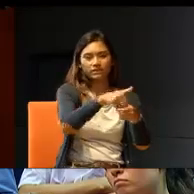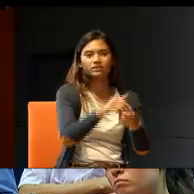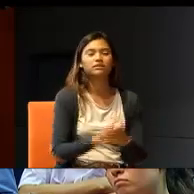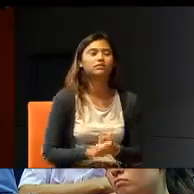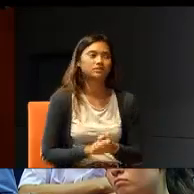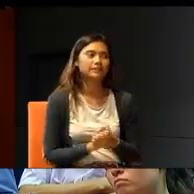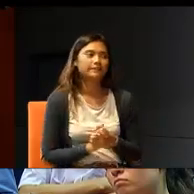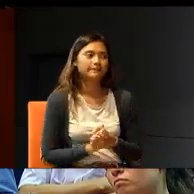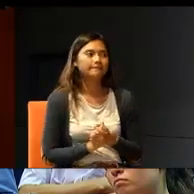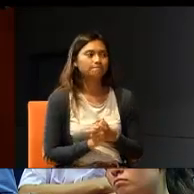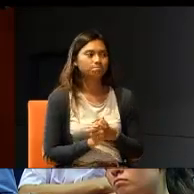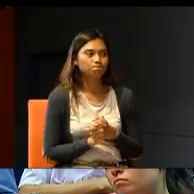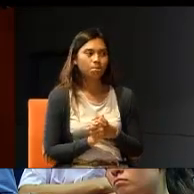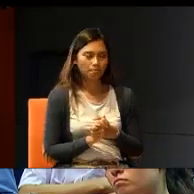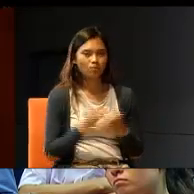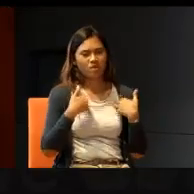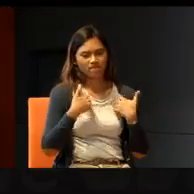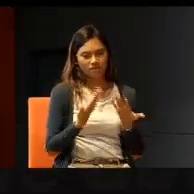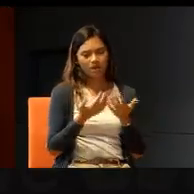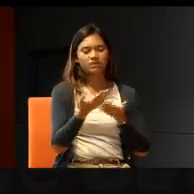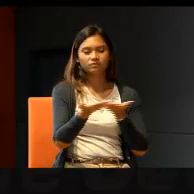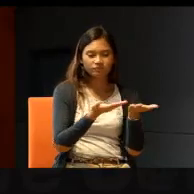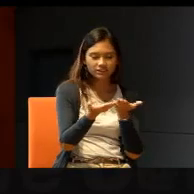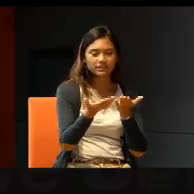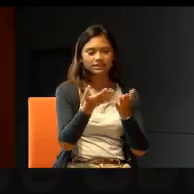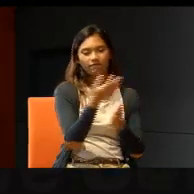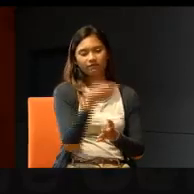services and facilities for you.